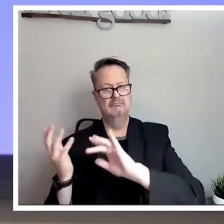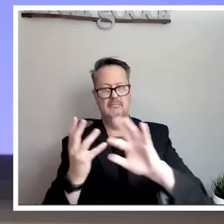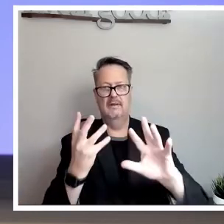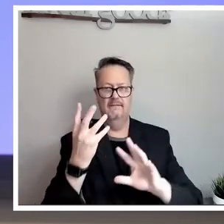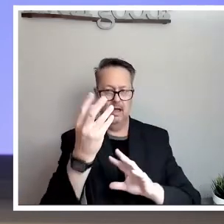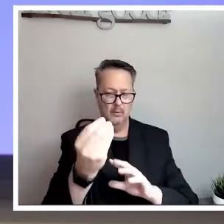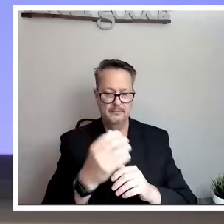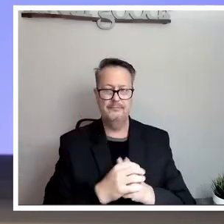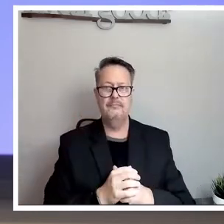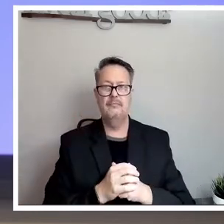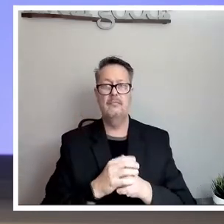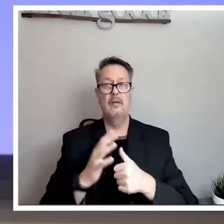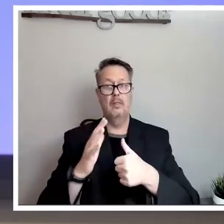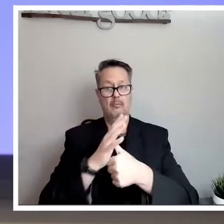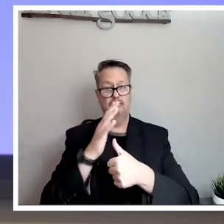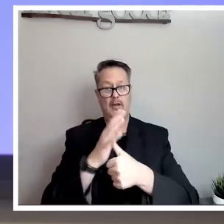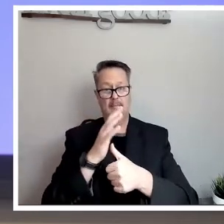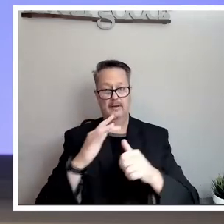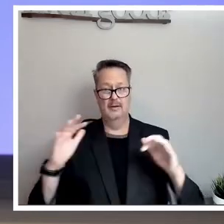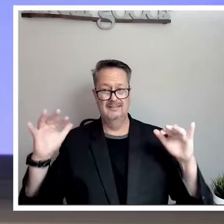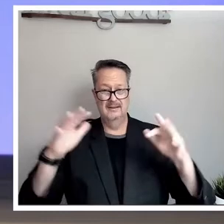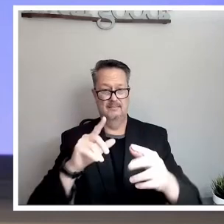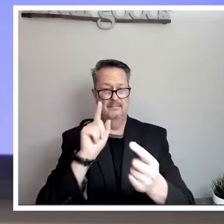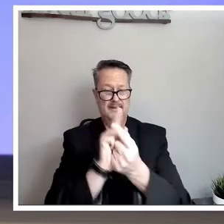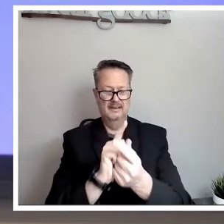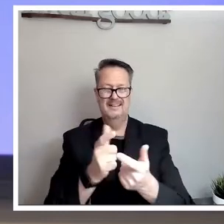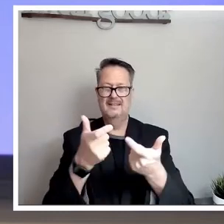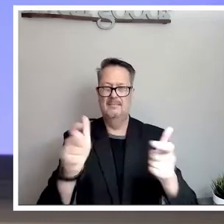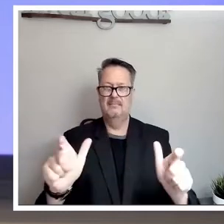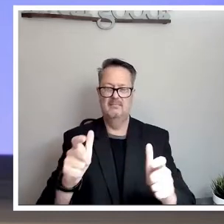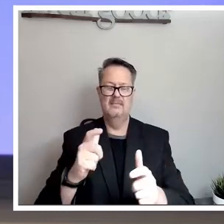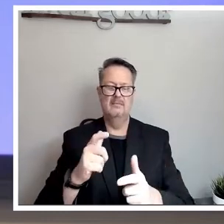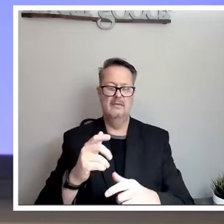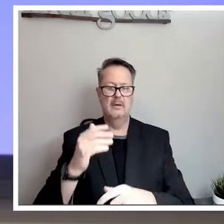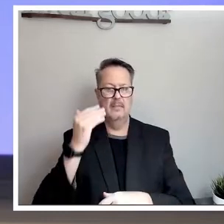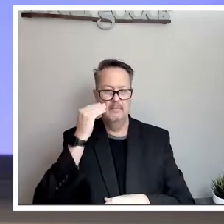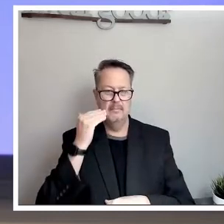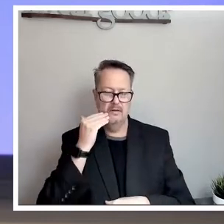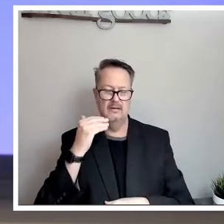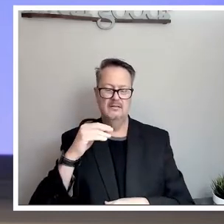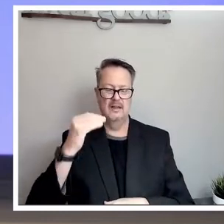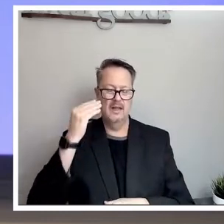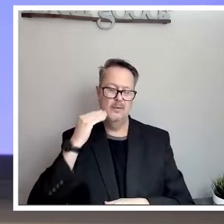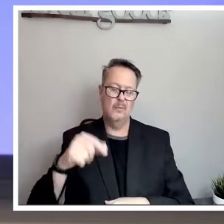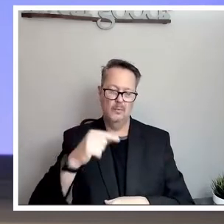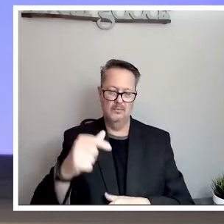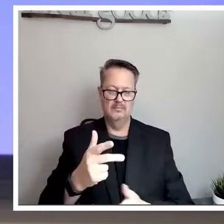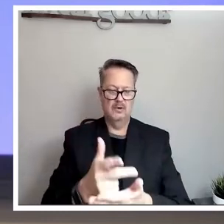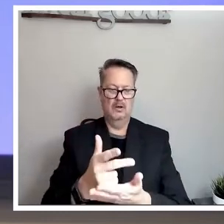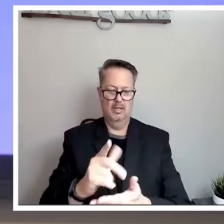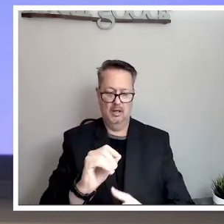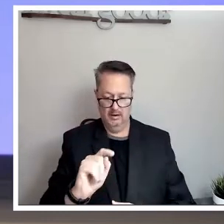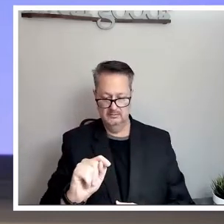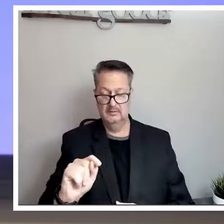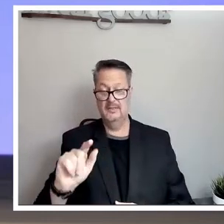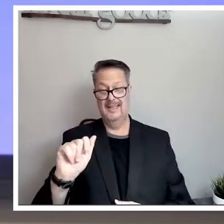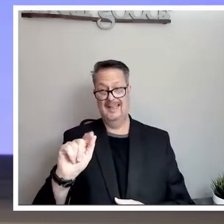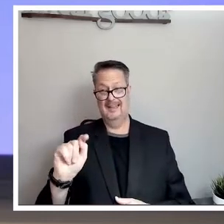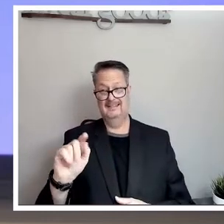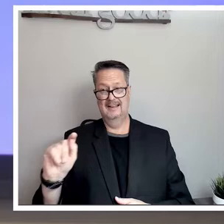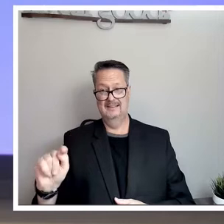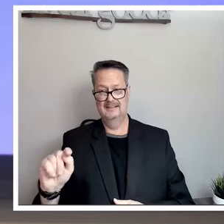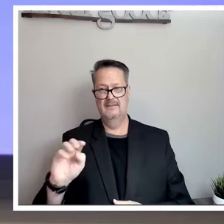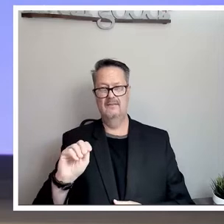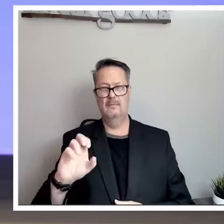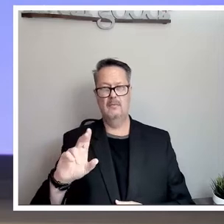The primary assembly point is the main parking lot in front of the headquarters. The AT&T parking lot over the McCullough and